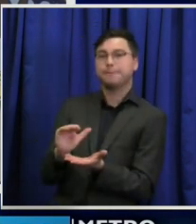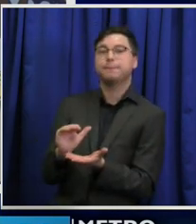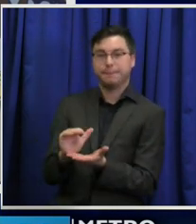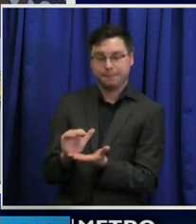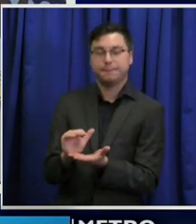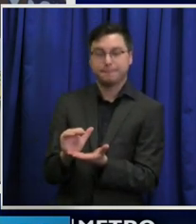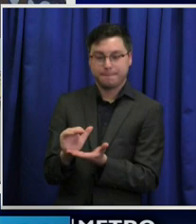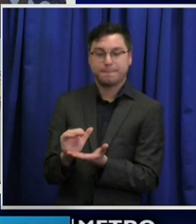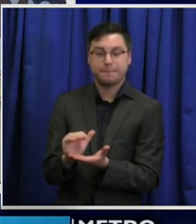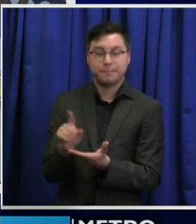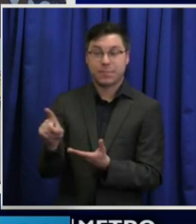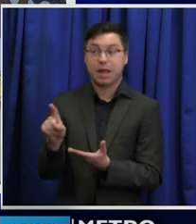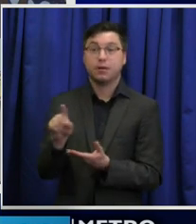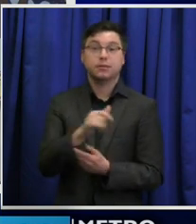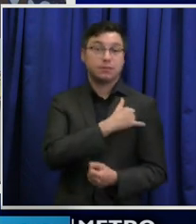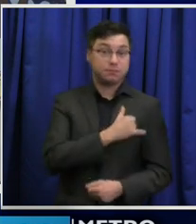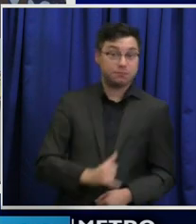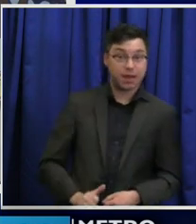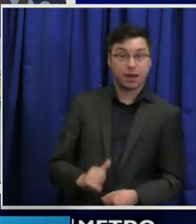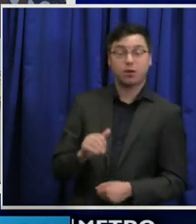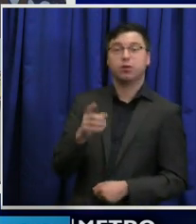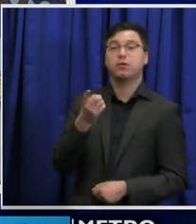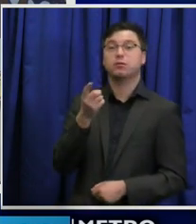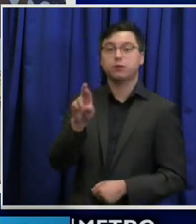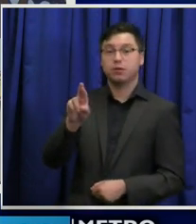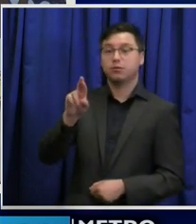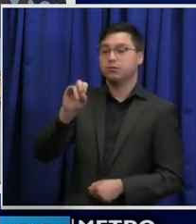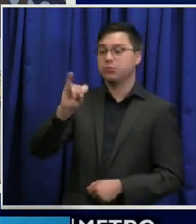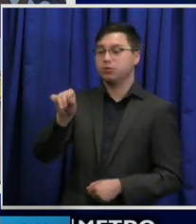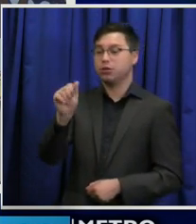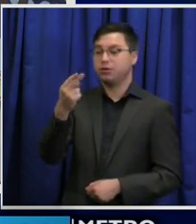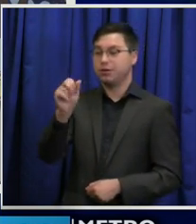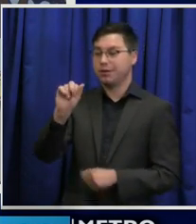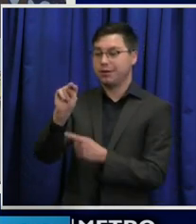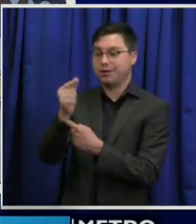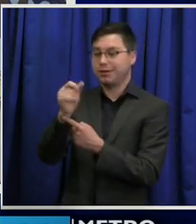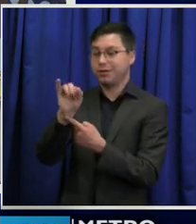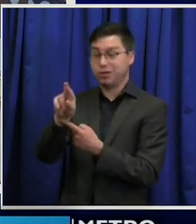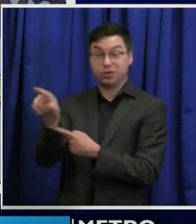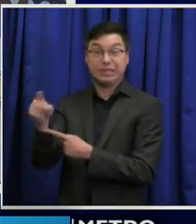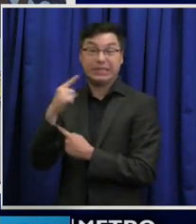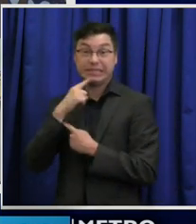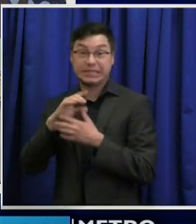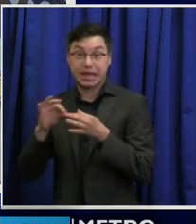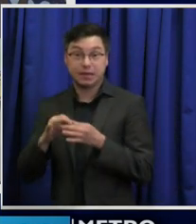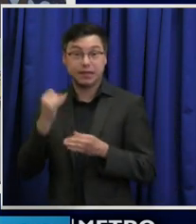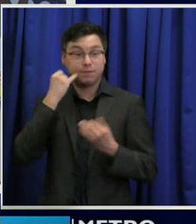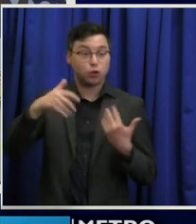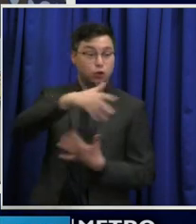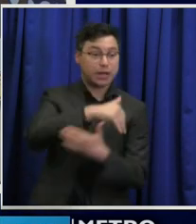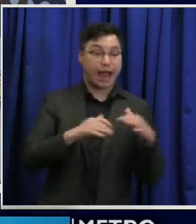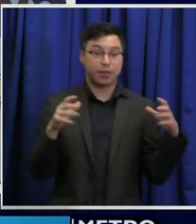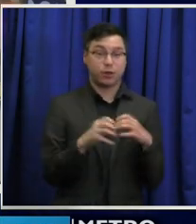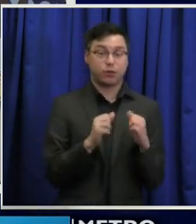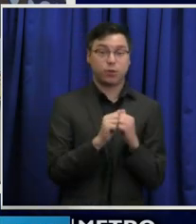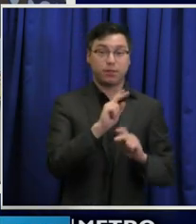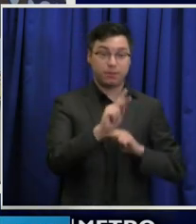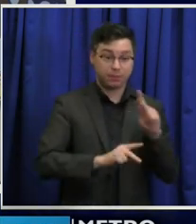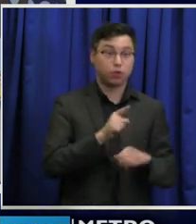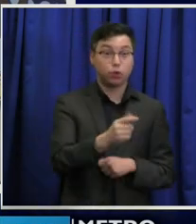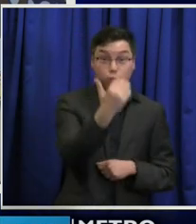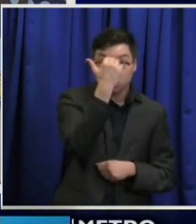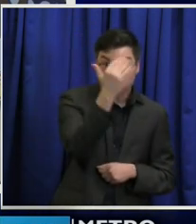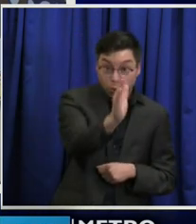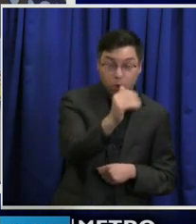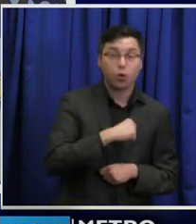And as the mayor and Dr. Janger said, it's really imperative that if you're gathering with people you don't know who have not been in your bubble,